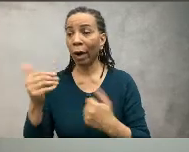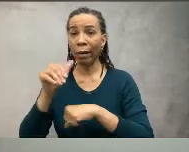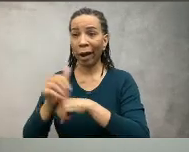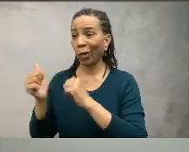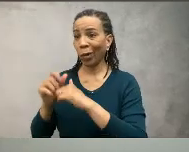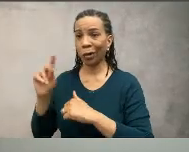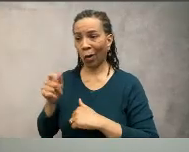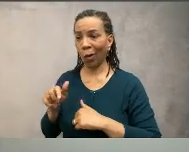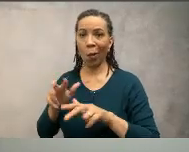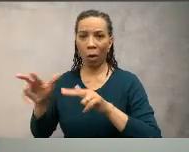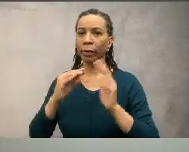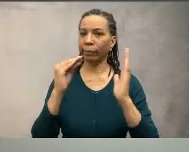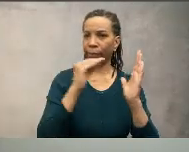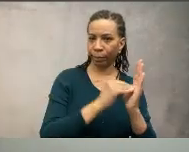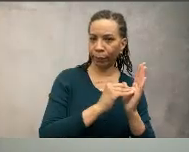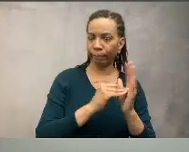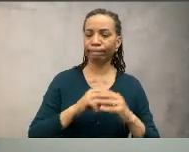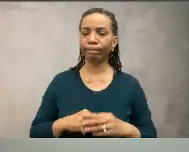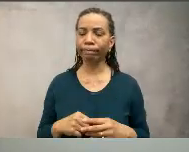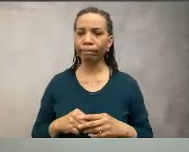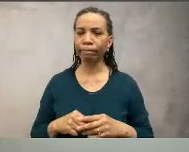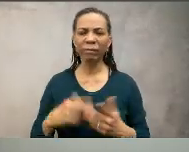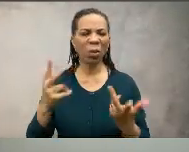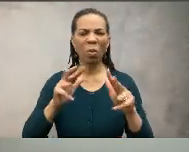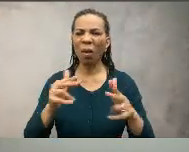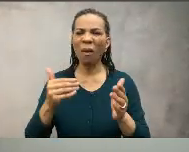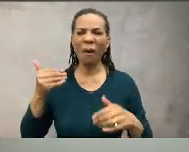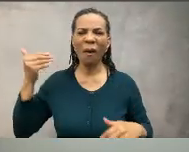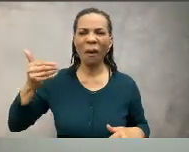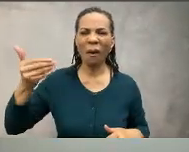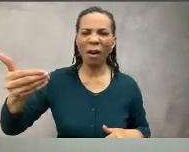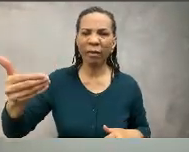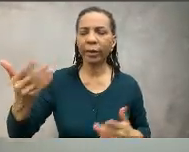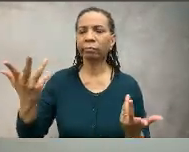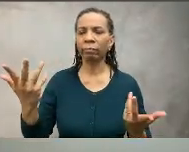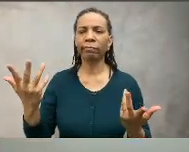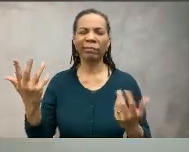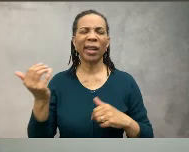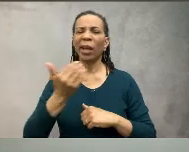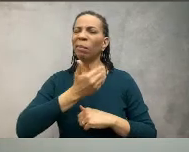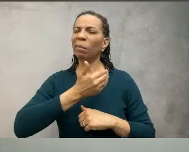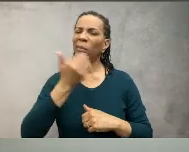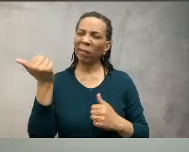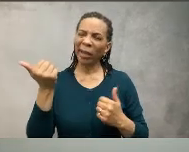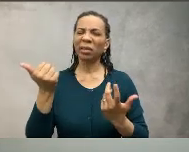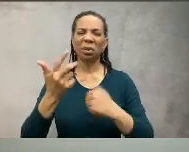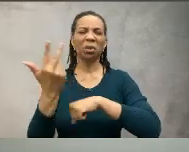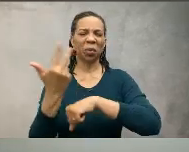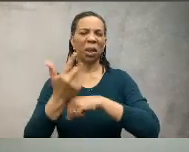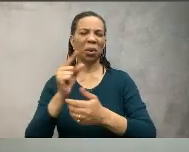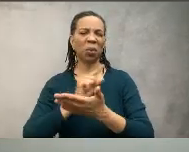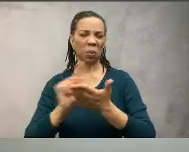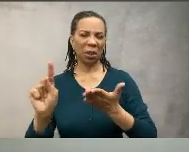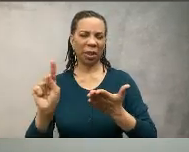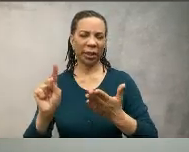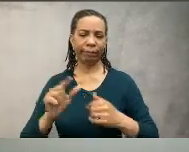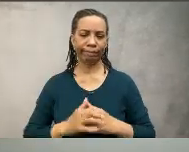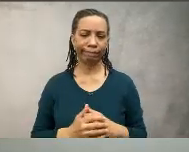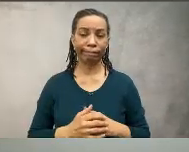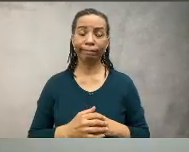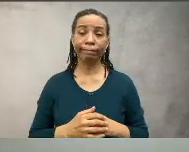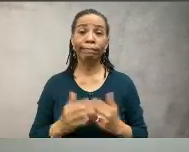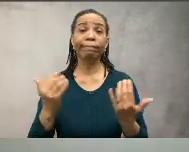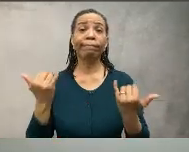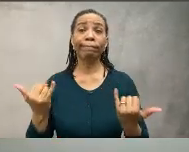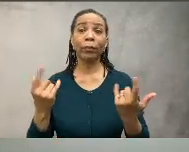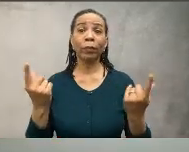after work or take an evening walk with your dog. You also want to state how often you will walk. It's usually best to contract to do something